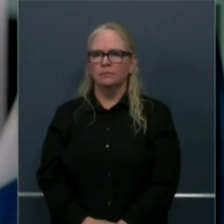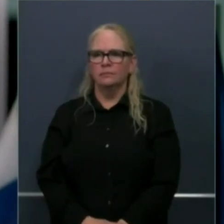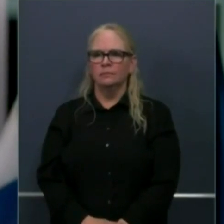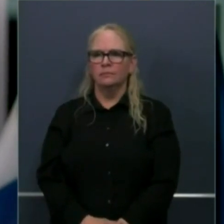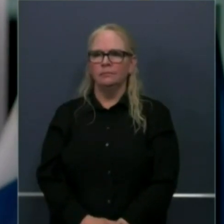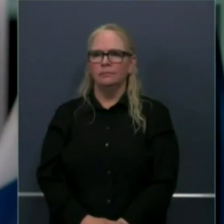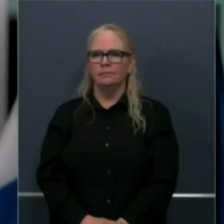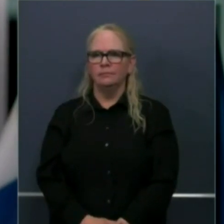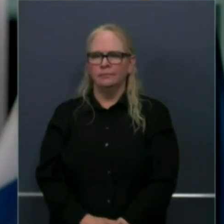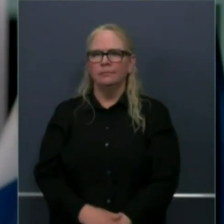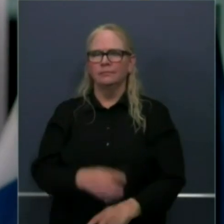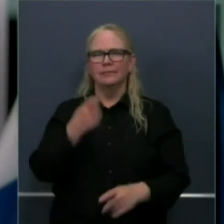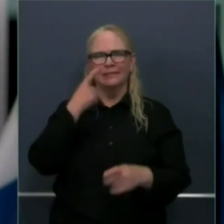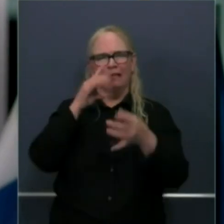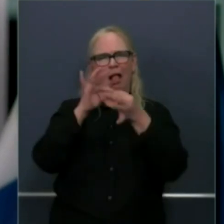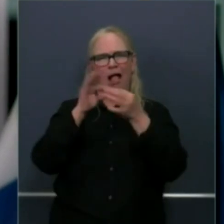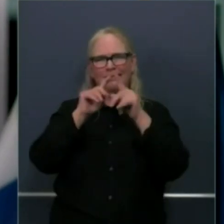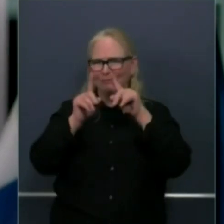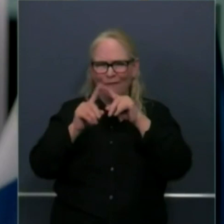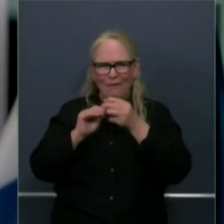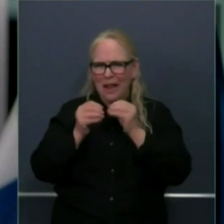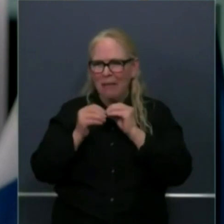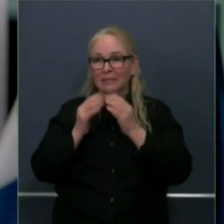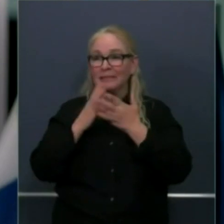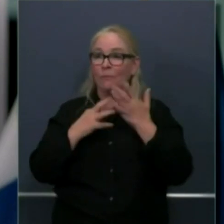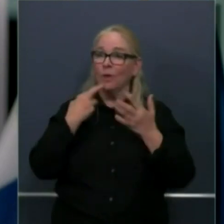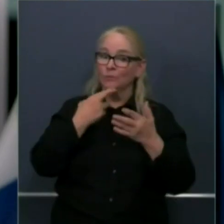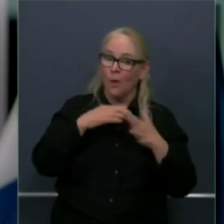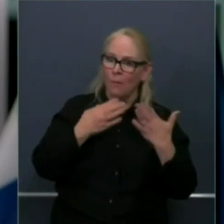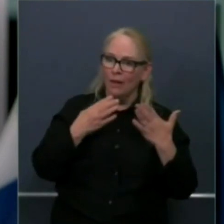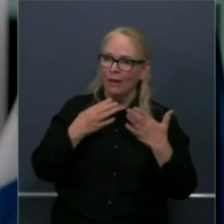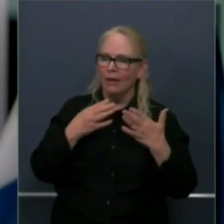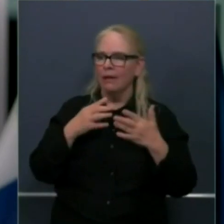survive this. Do you think it will be that bleak throughout the state?